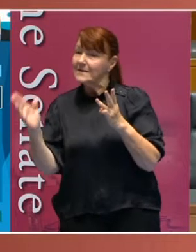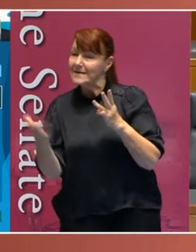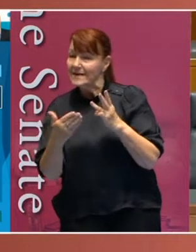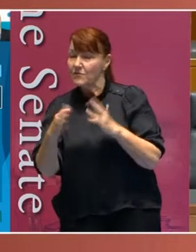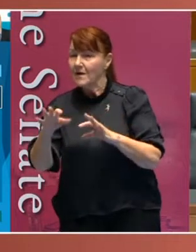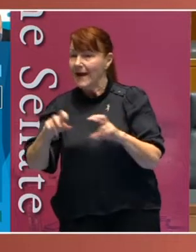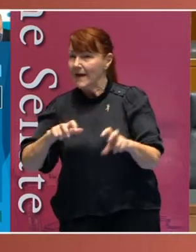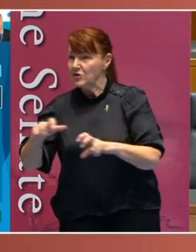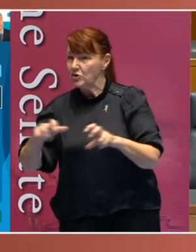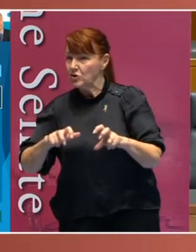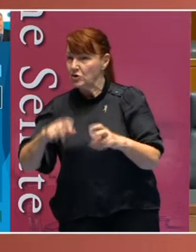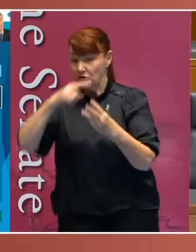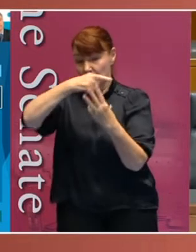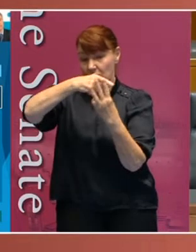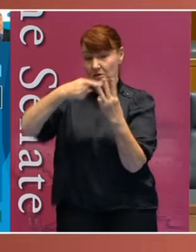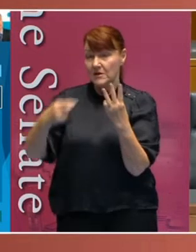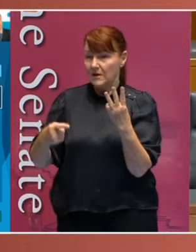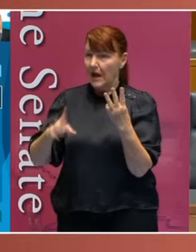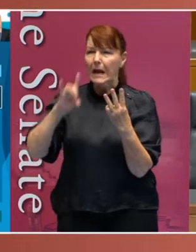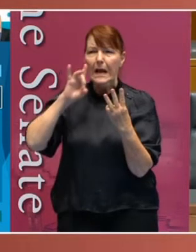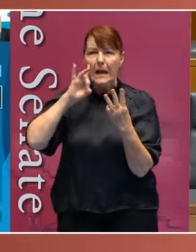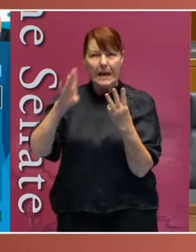have all been clearly